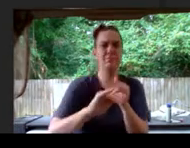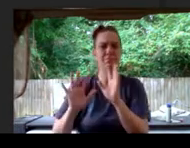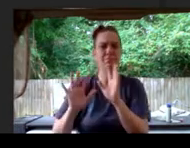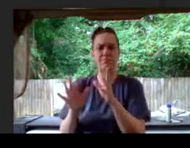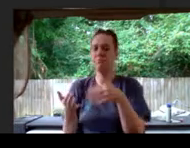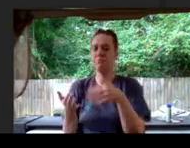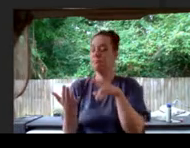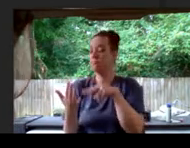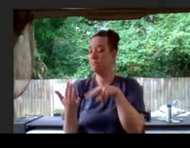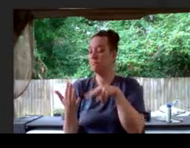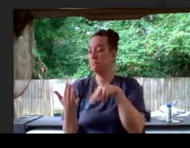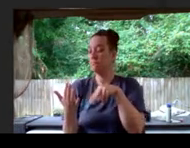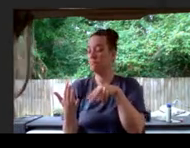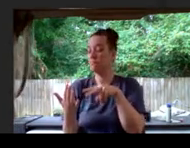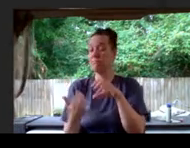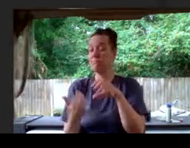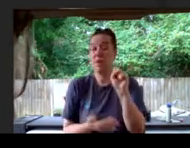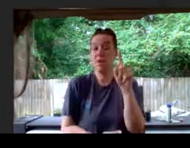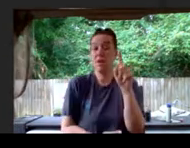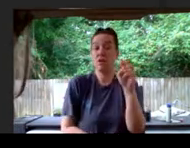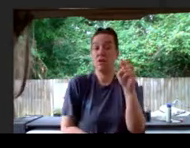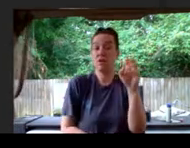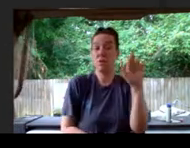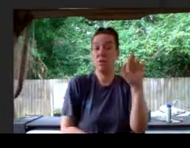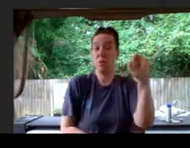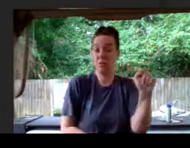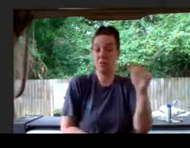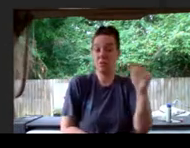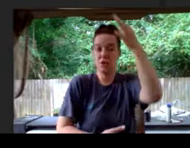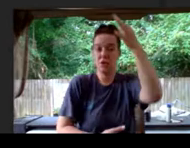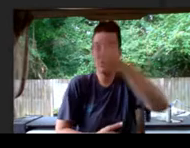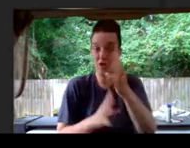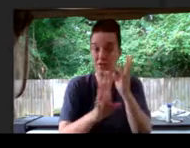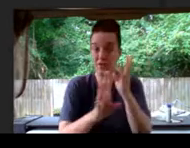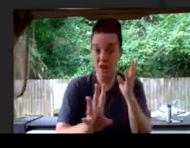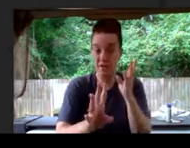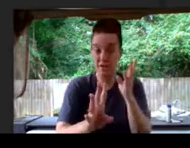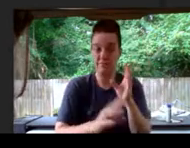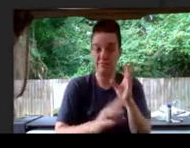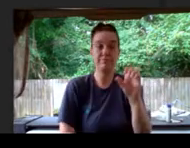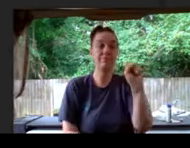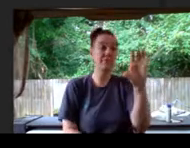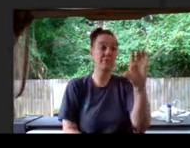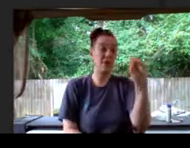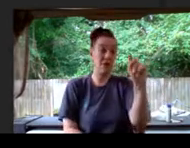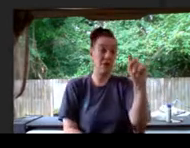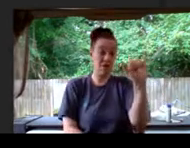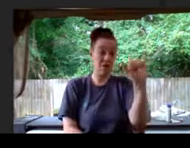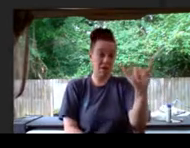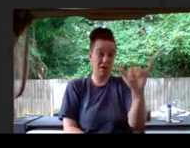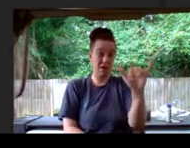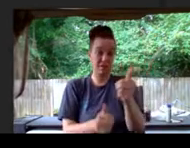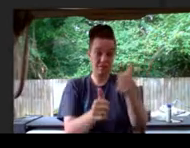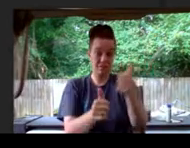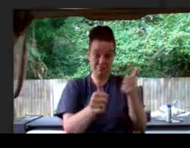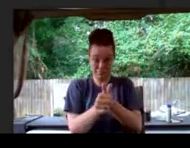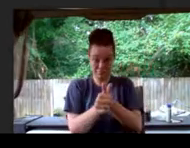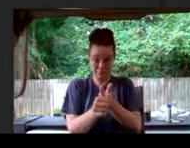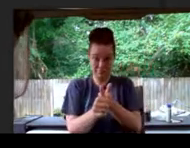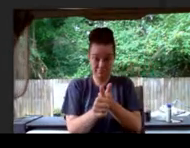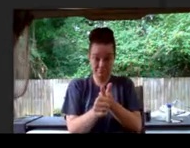Stuart was at the front of the line. Scotty was right behind him,